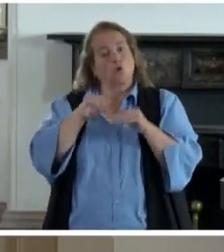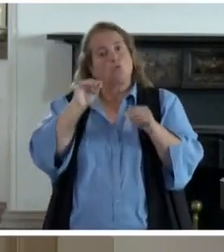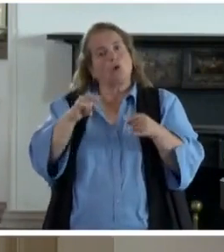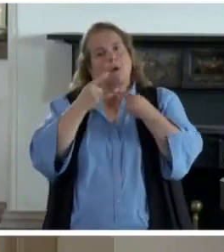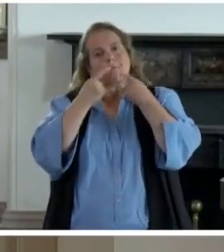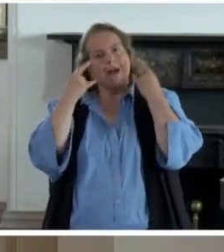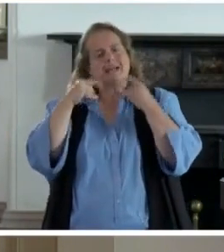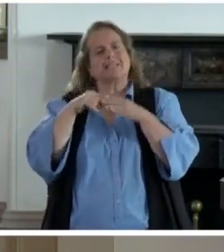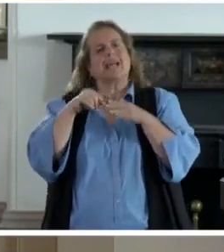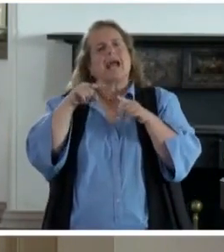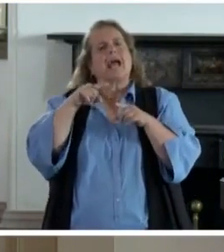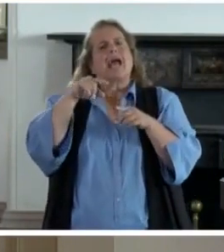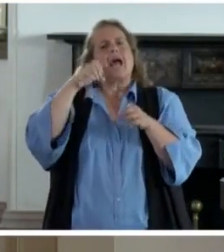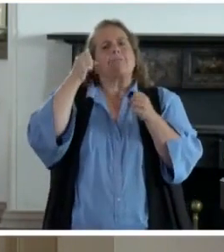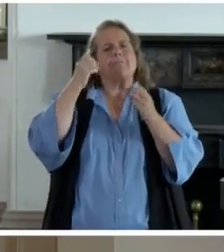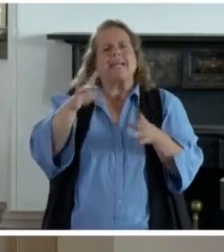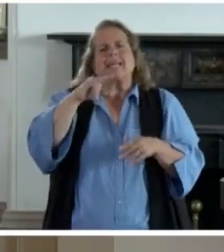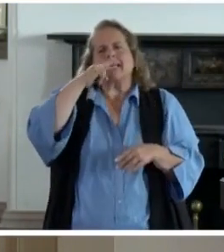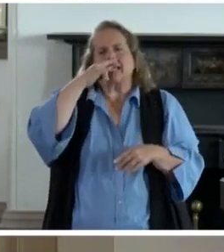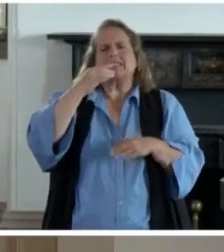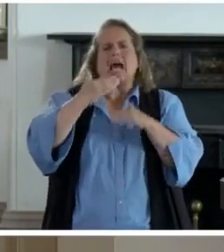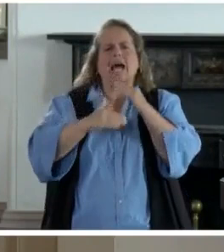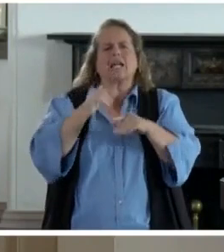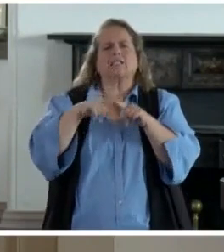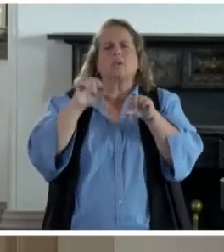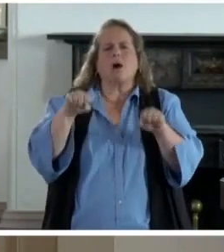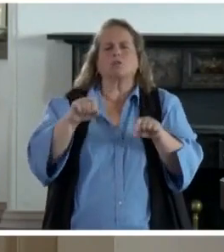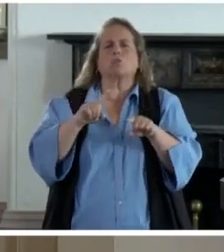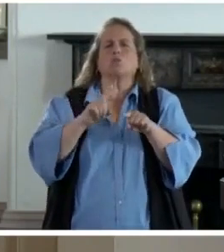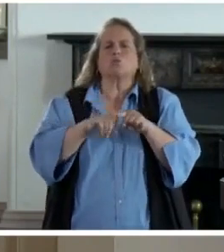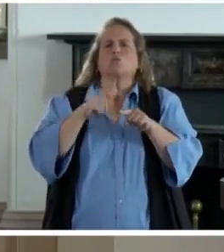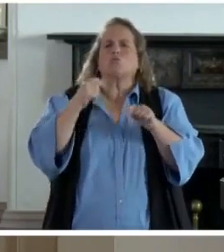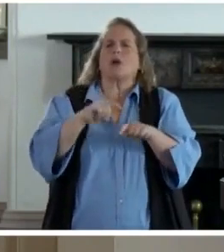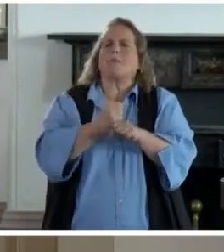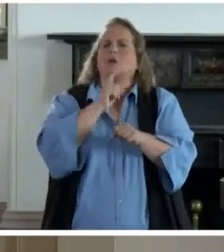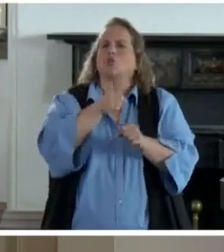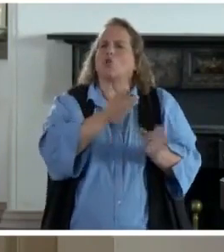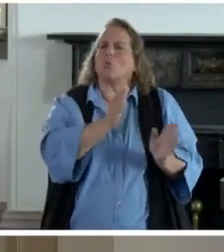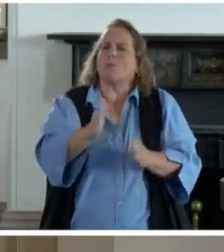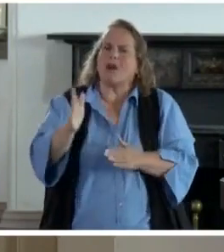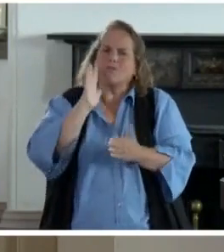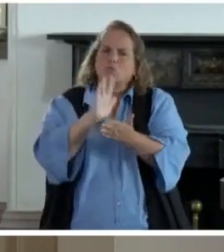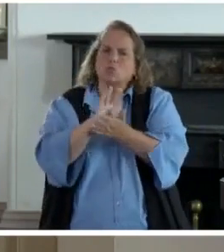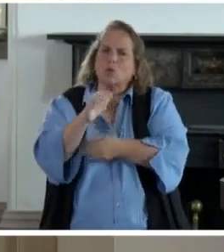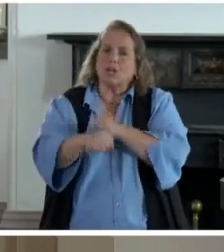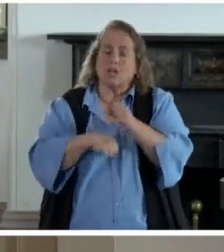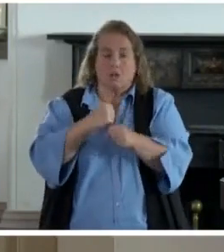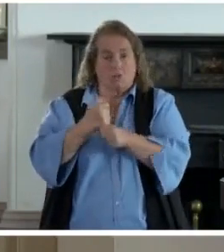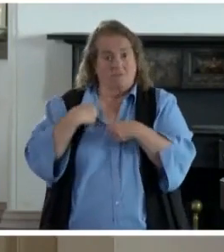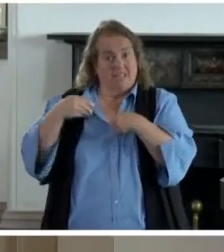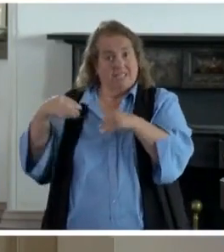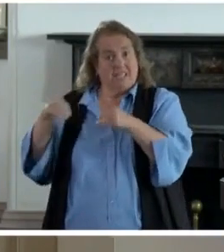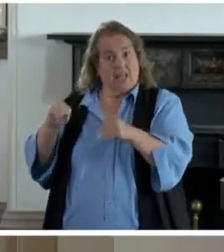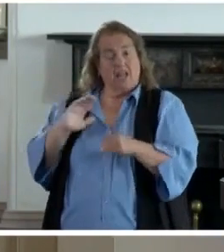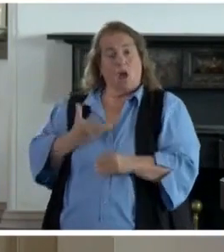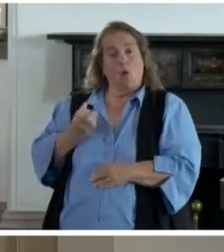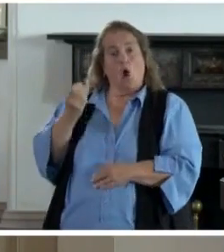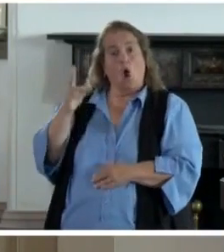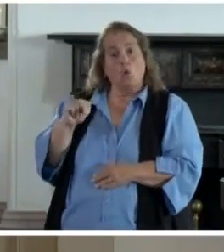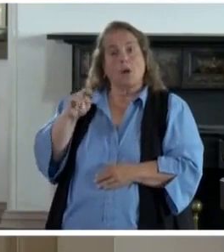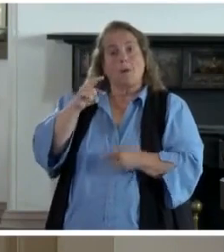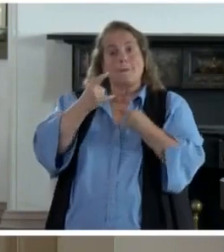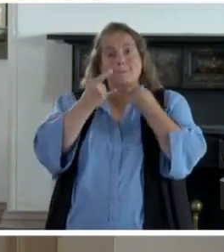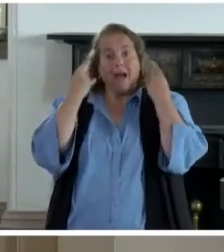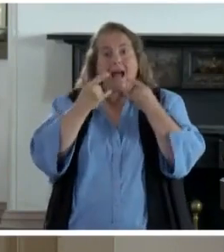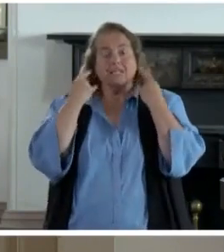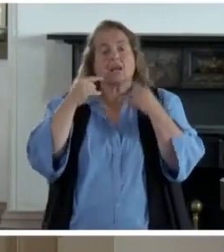them prepare for school reopening. We have been fundraising by selling our own masks on eBay for six weeks. We're buying fabric